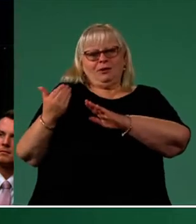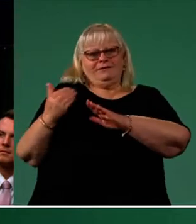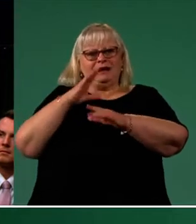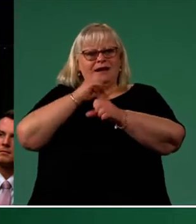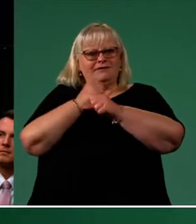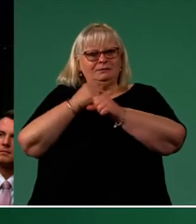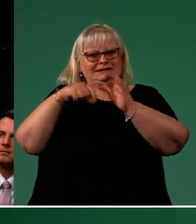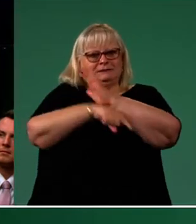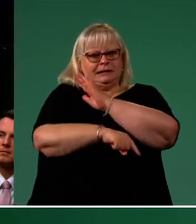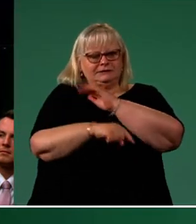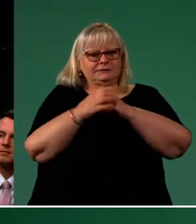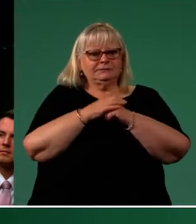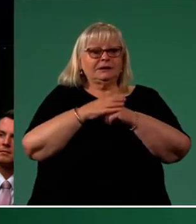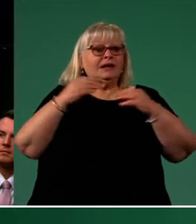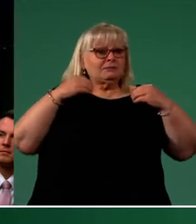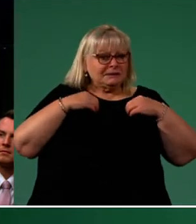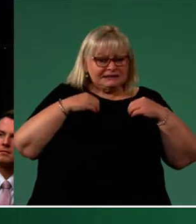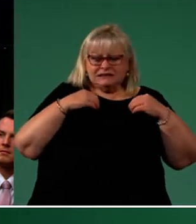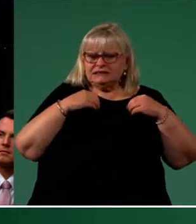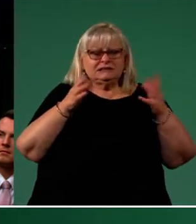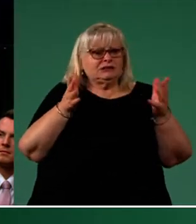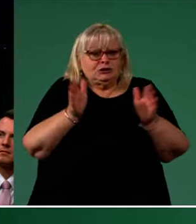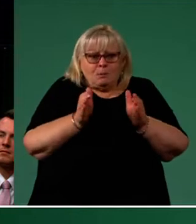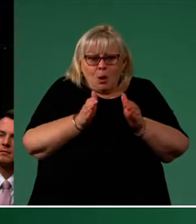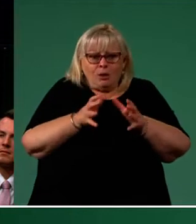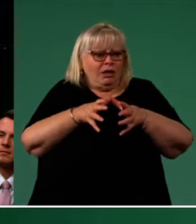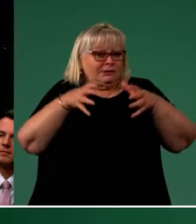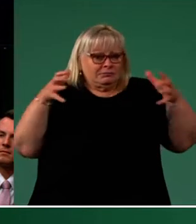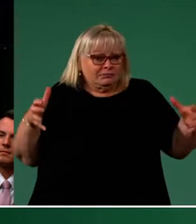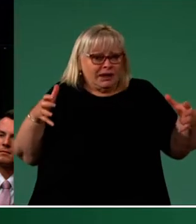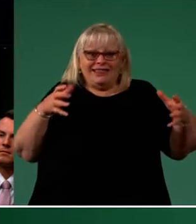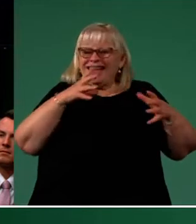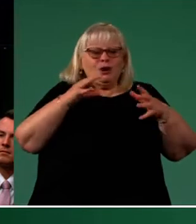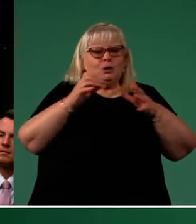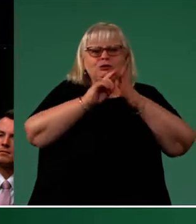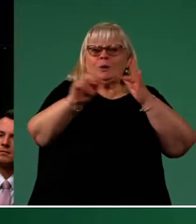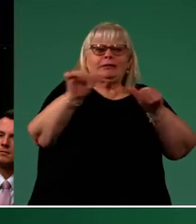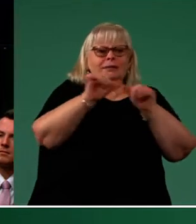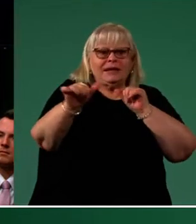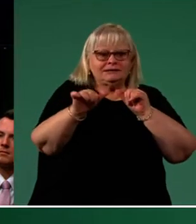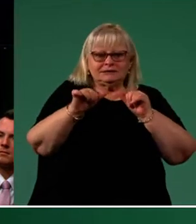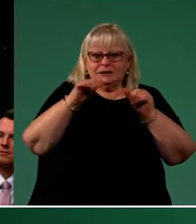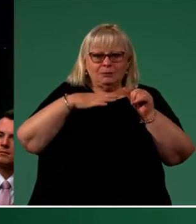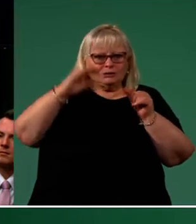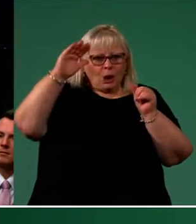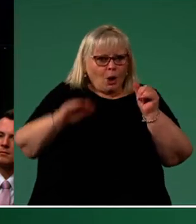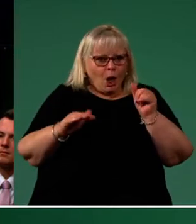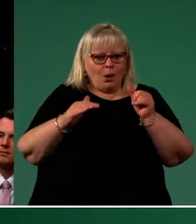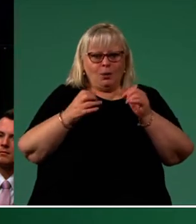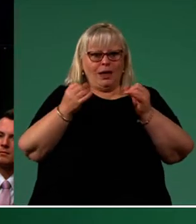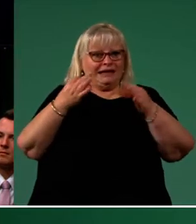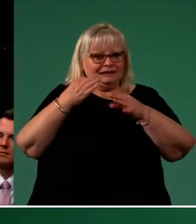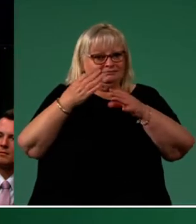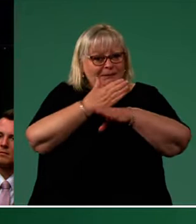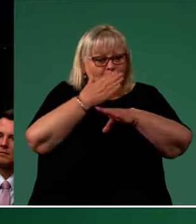big and small right across the nation are not operating at capacity due to a mixture of low unemployment, once in a generation skill shortages